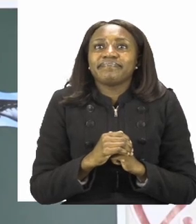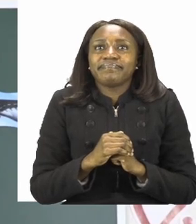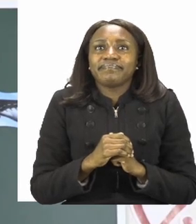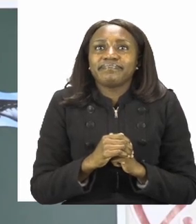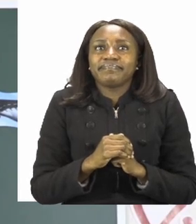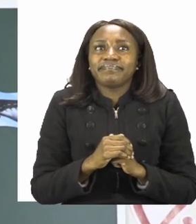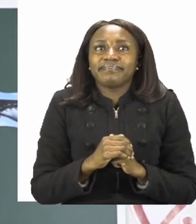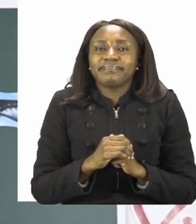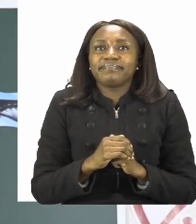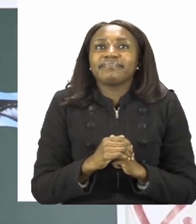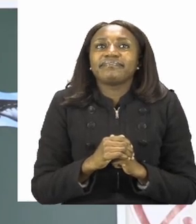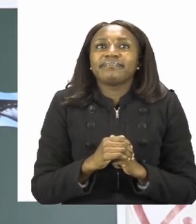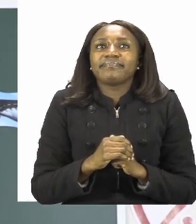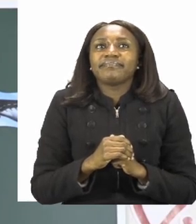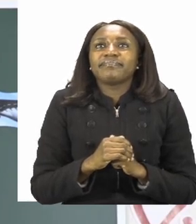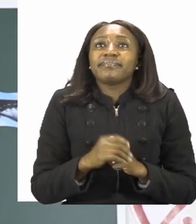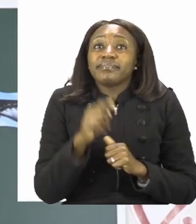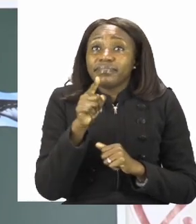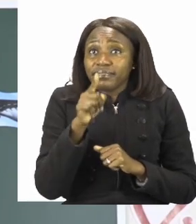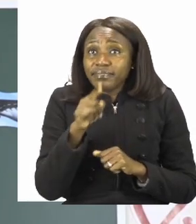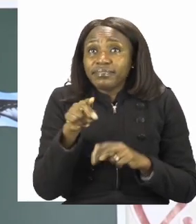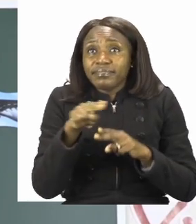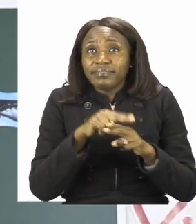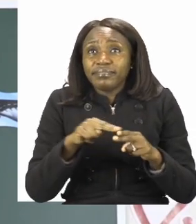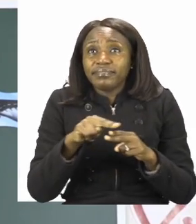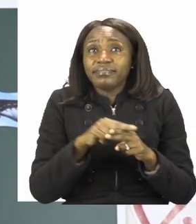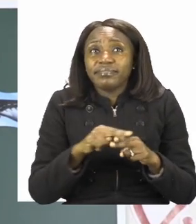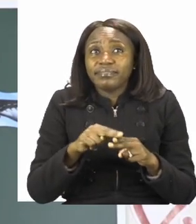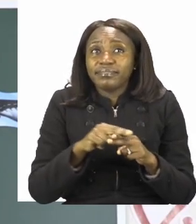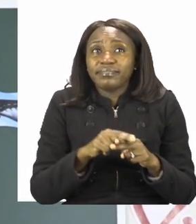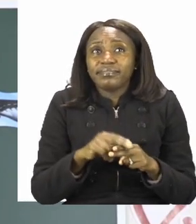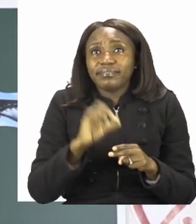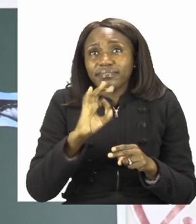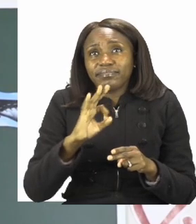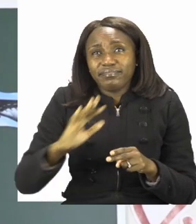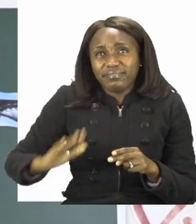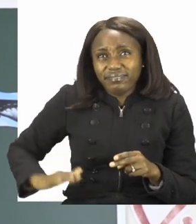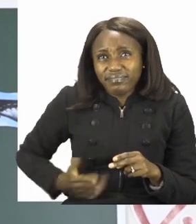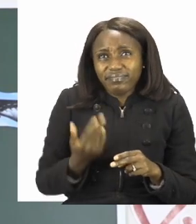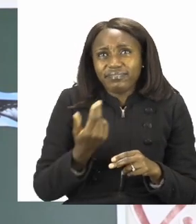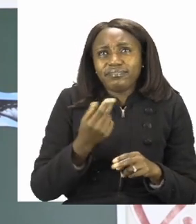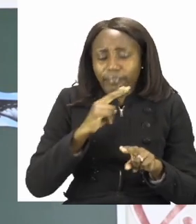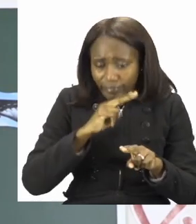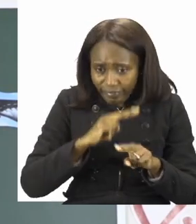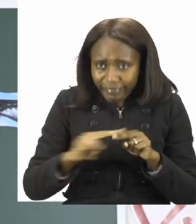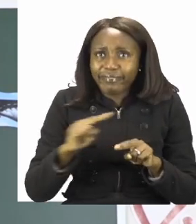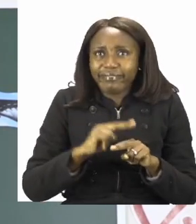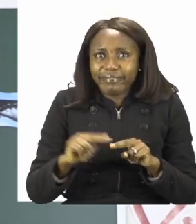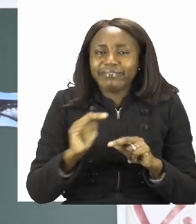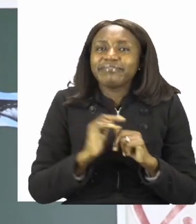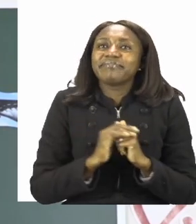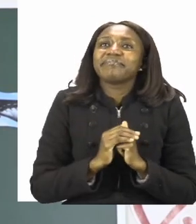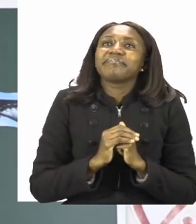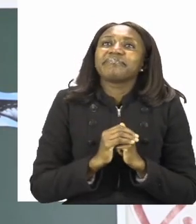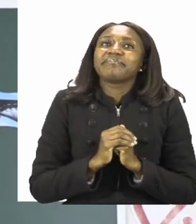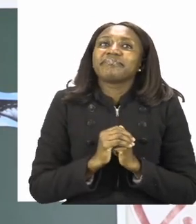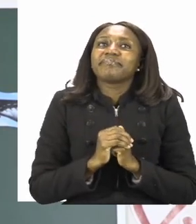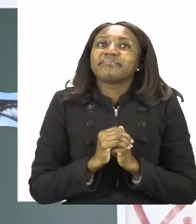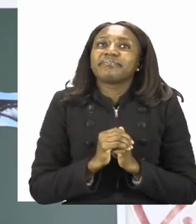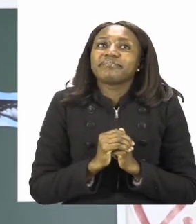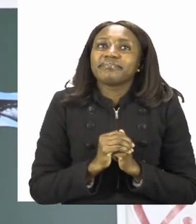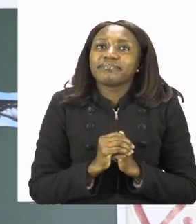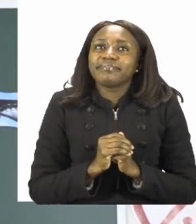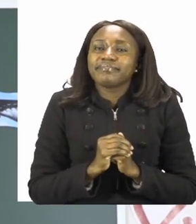is usually used for people who need to get to a place quicker than a car but it's also